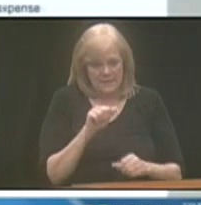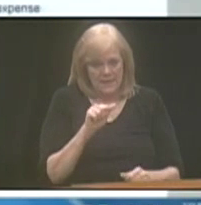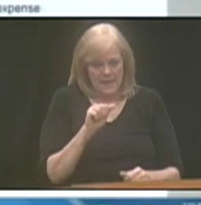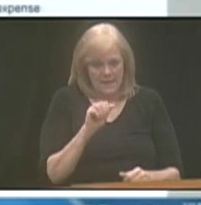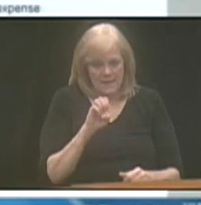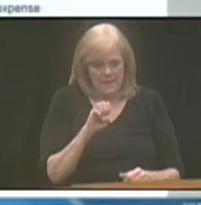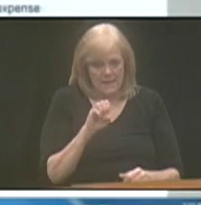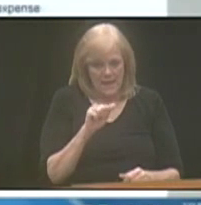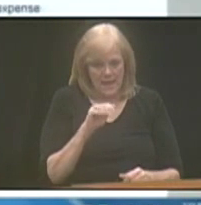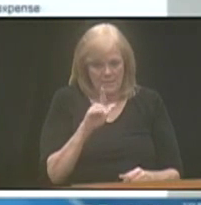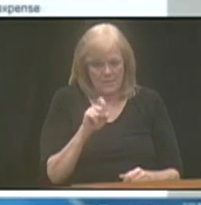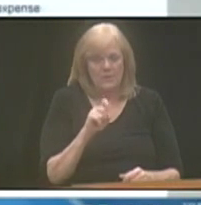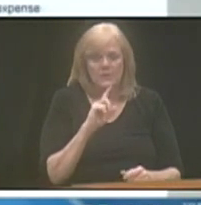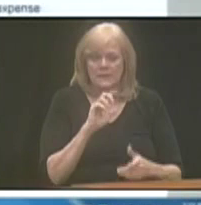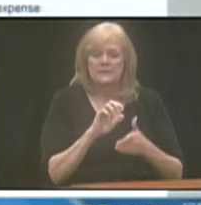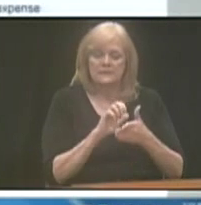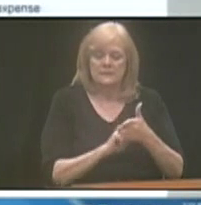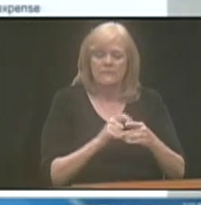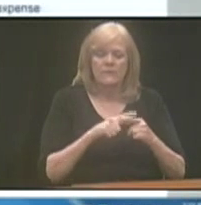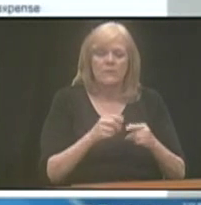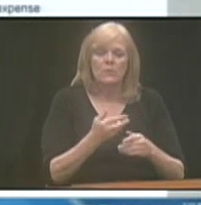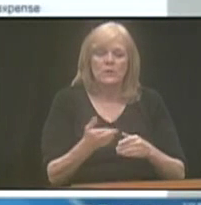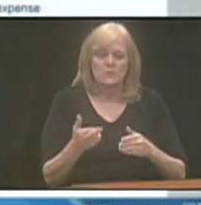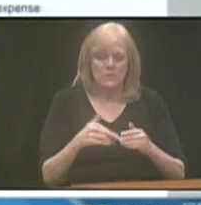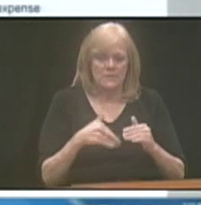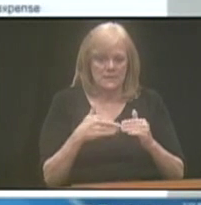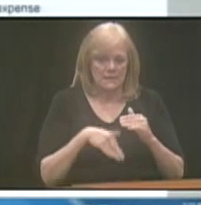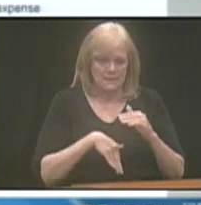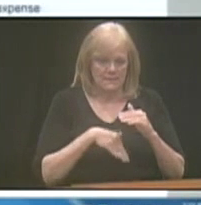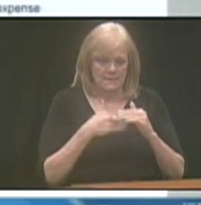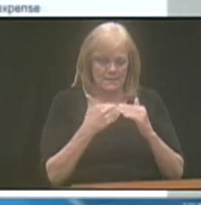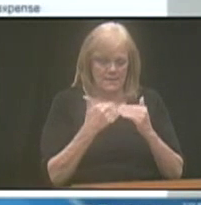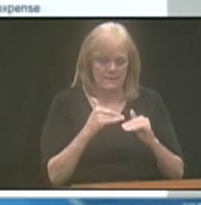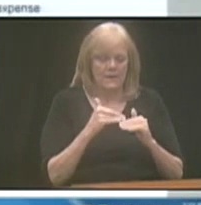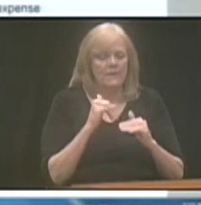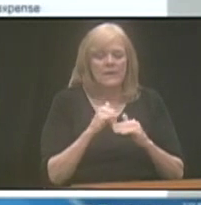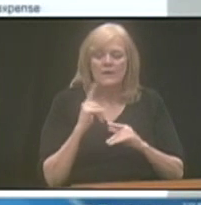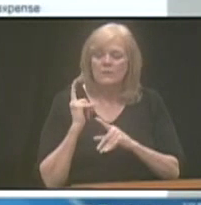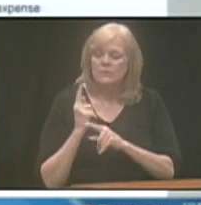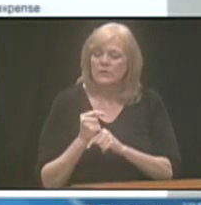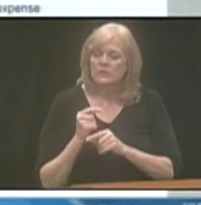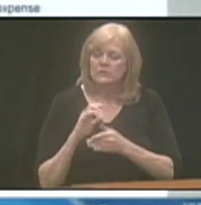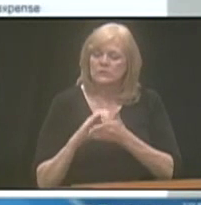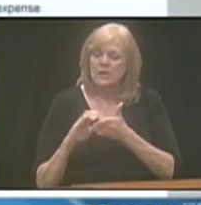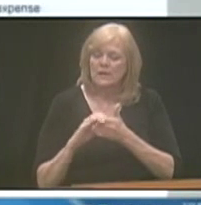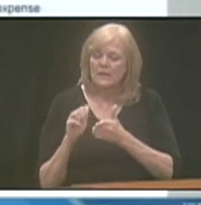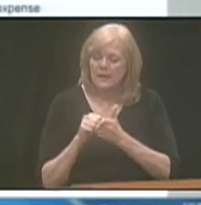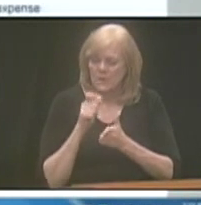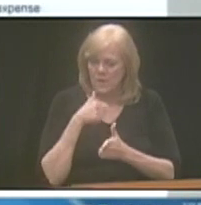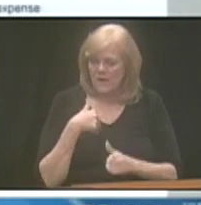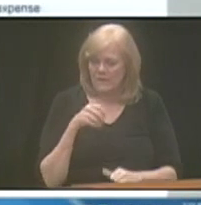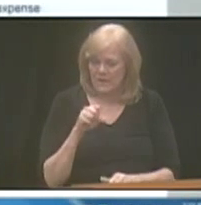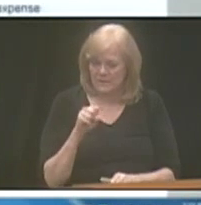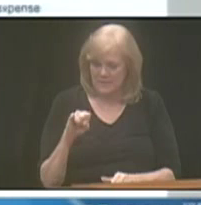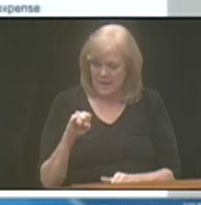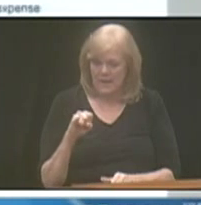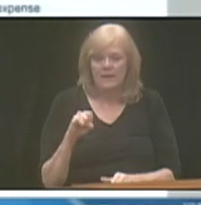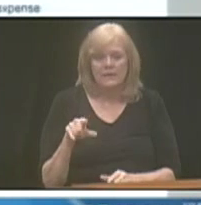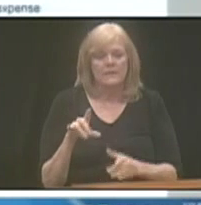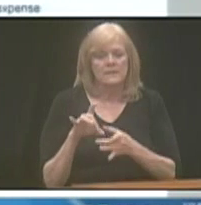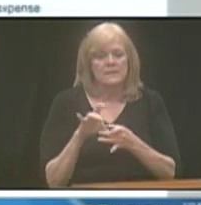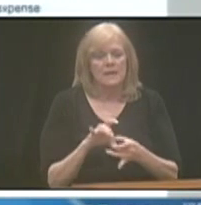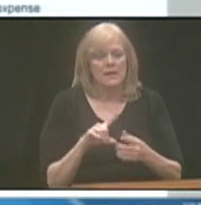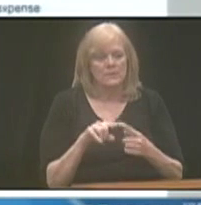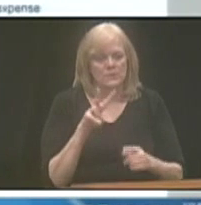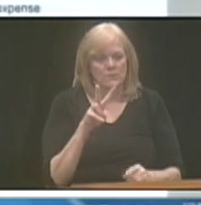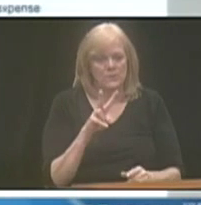account are exempt from the resource limit. So, that traditional checking account that an individual who has SSI has is tied